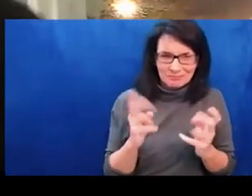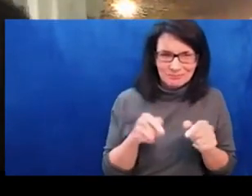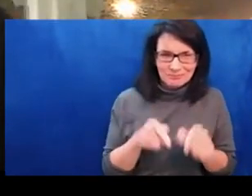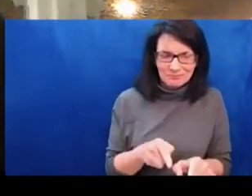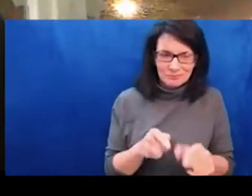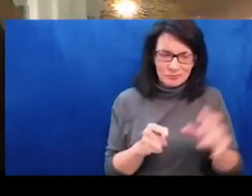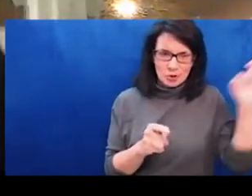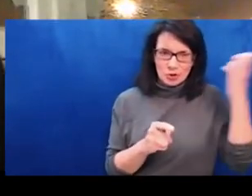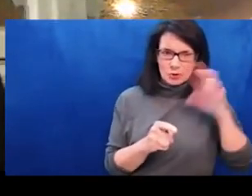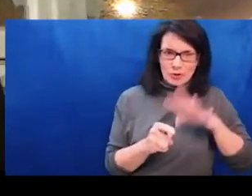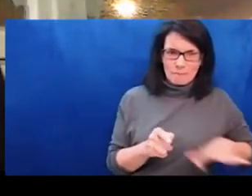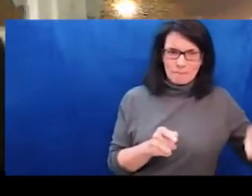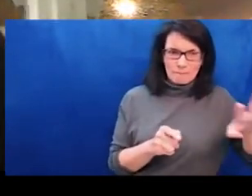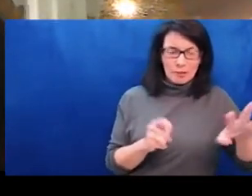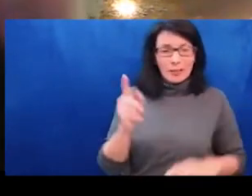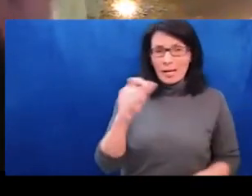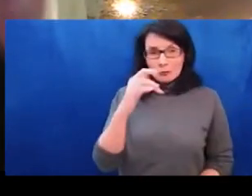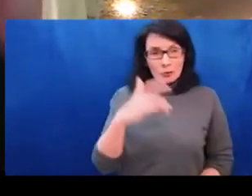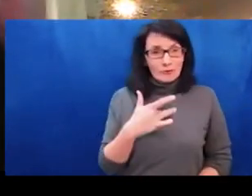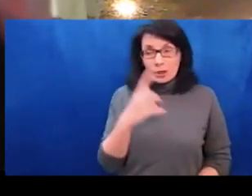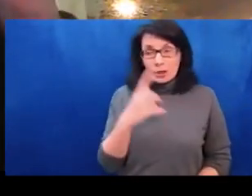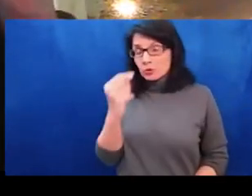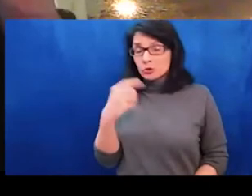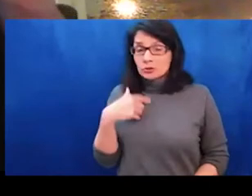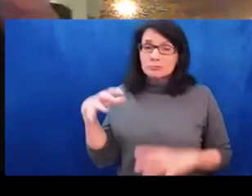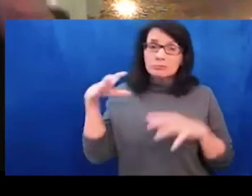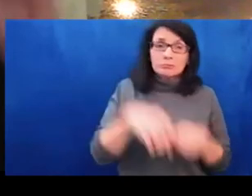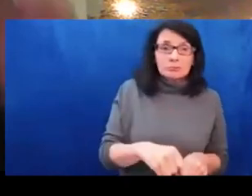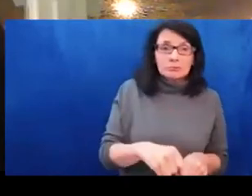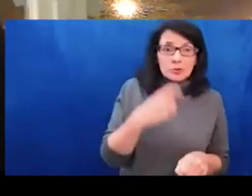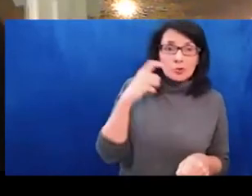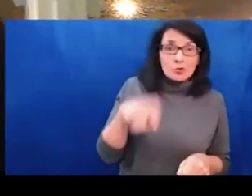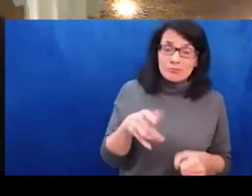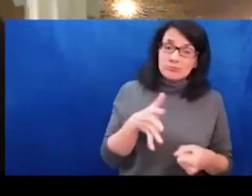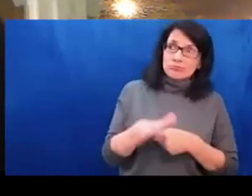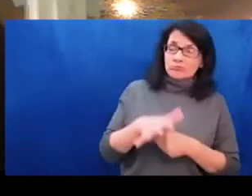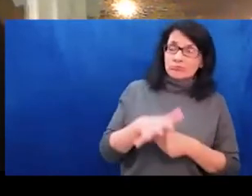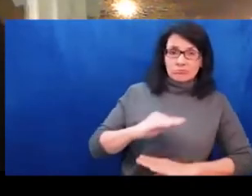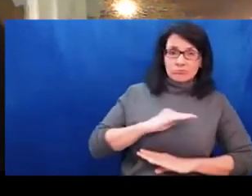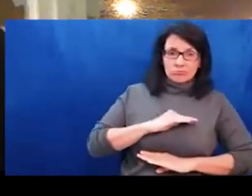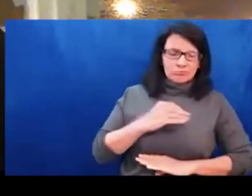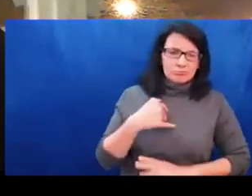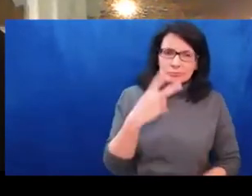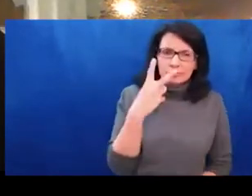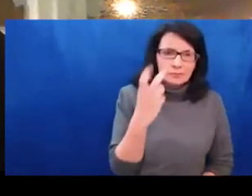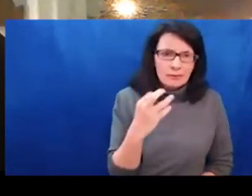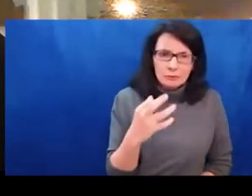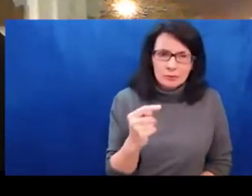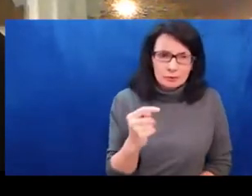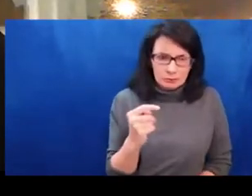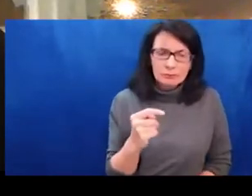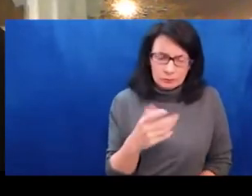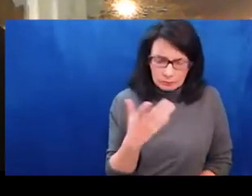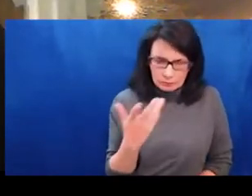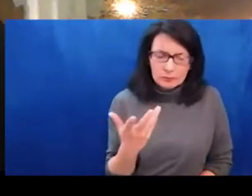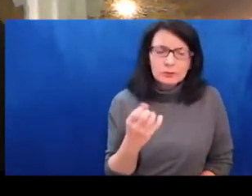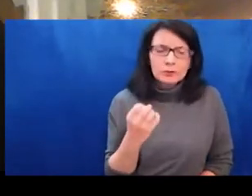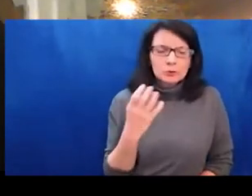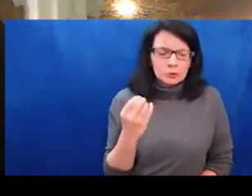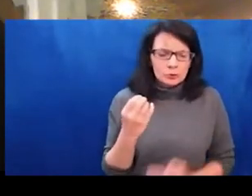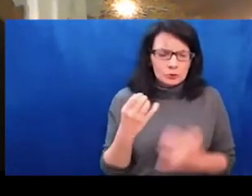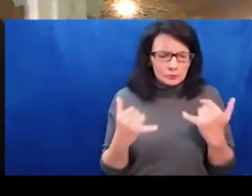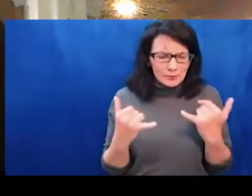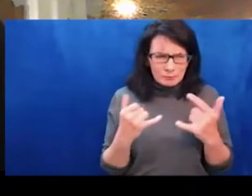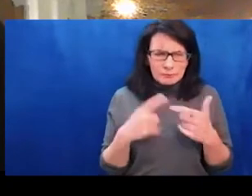I just said that I just said that maybe Ukraine is not the